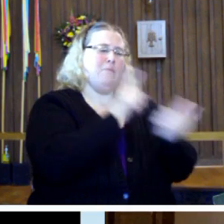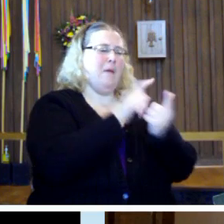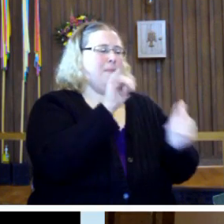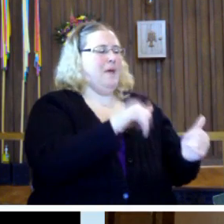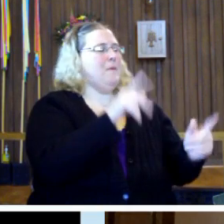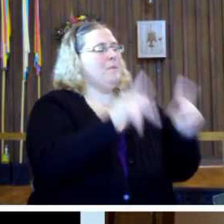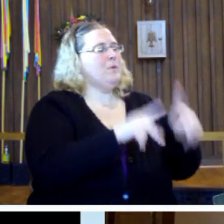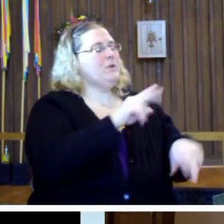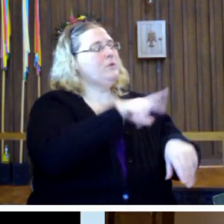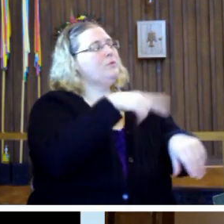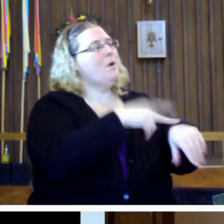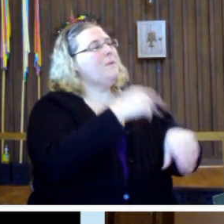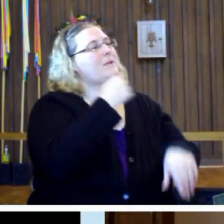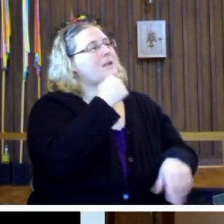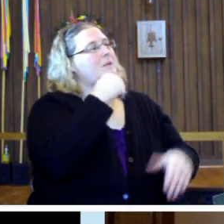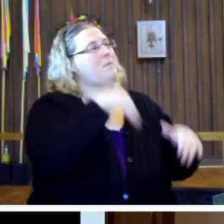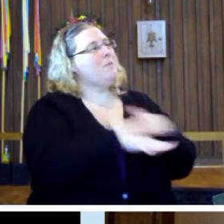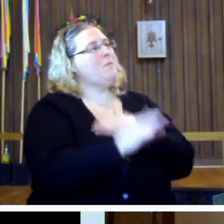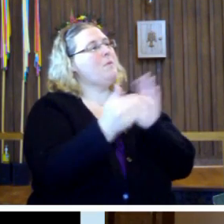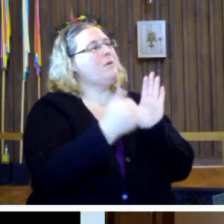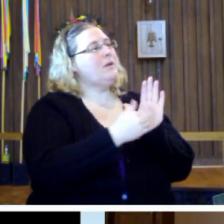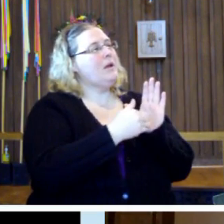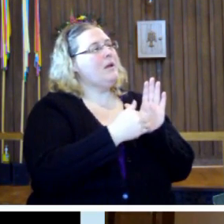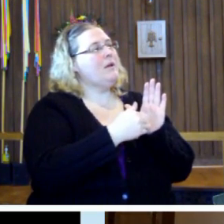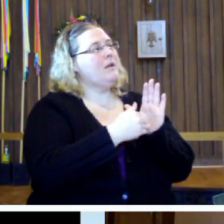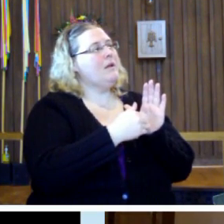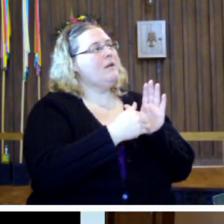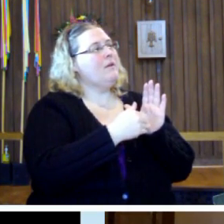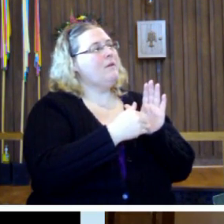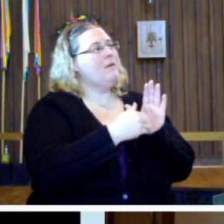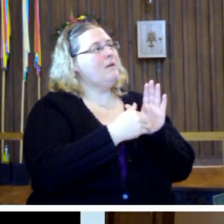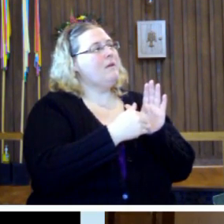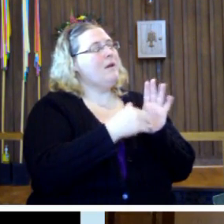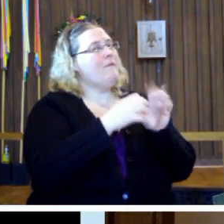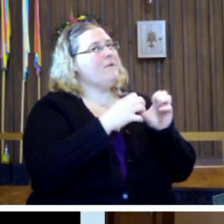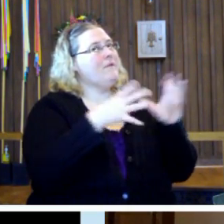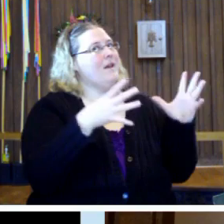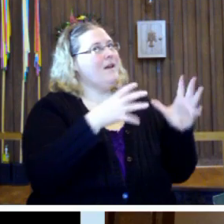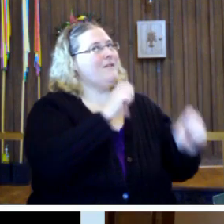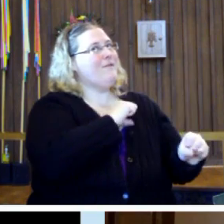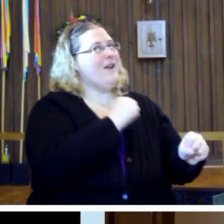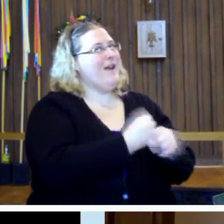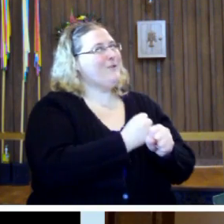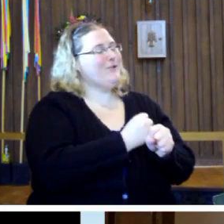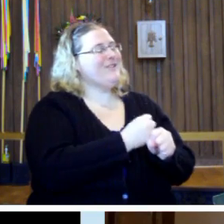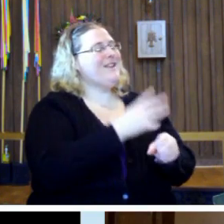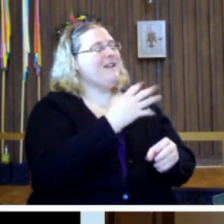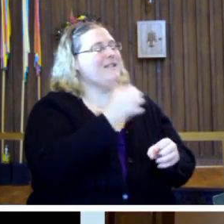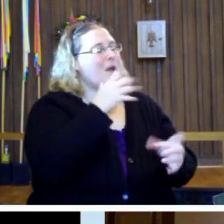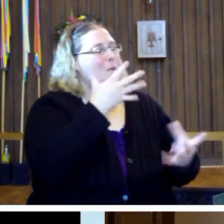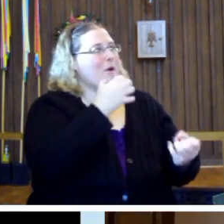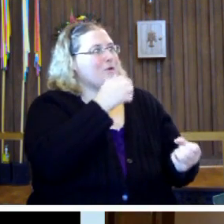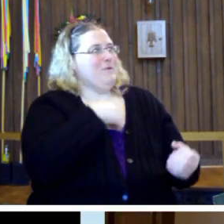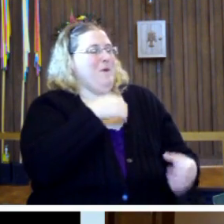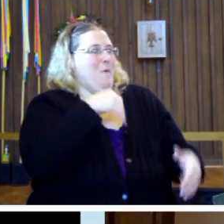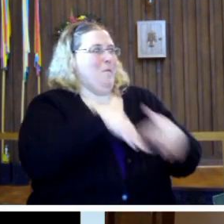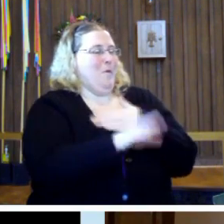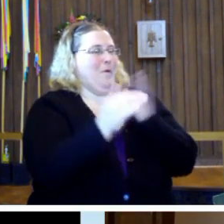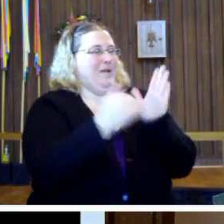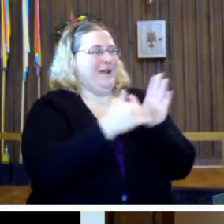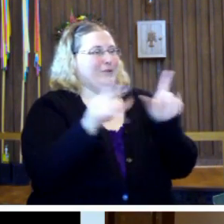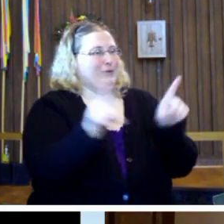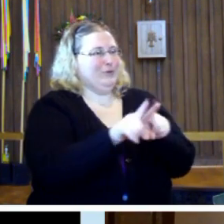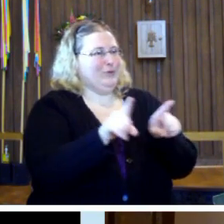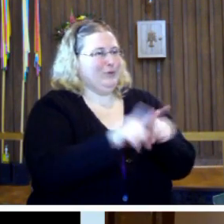And typically the people who say they've been born again have a lot of energy and they want you to be born again